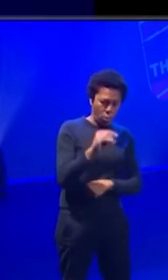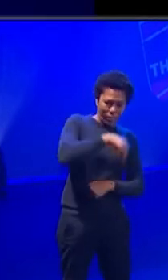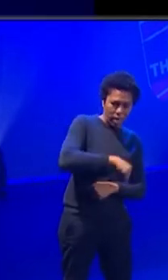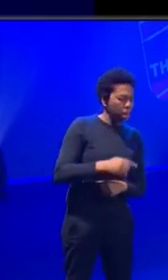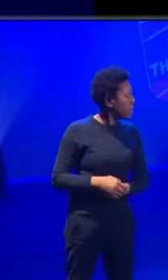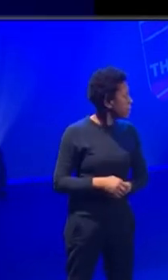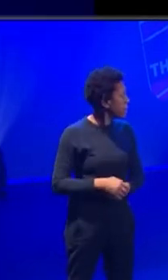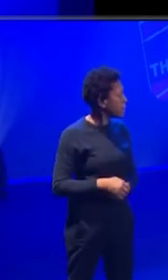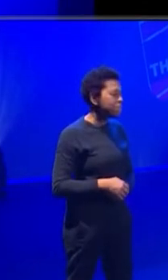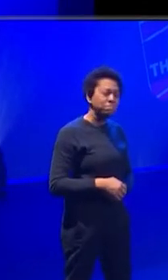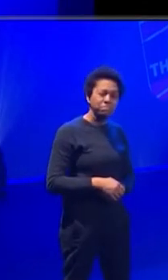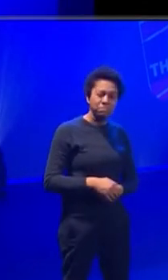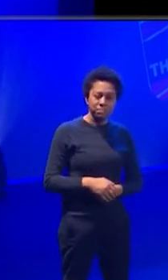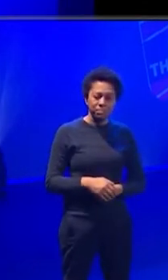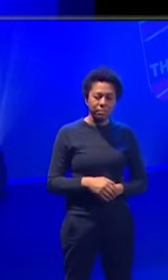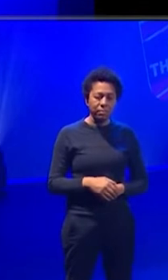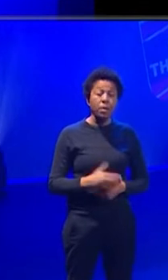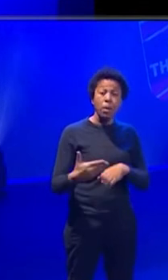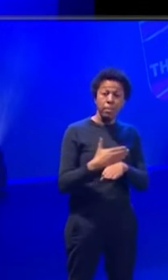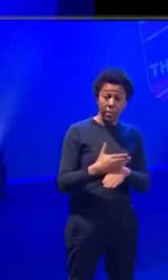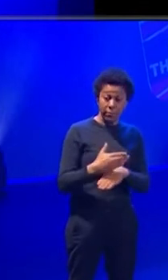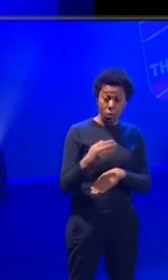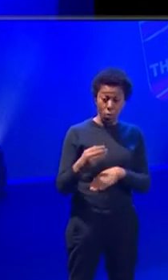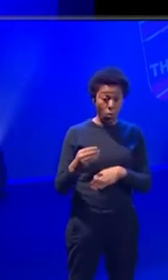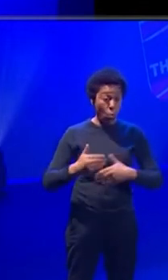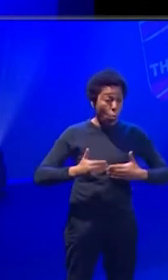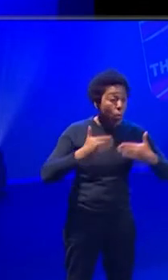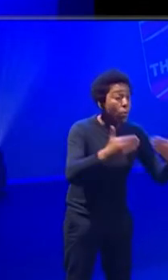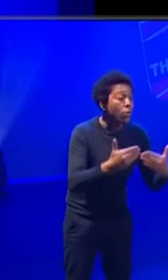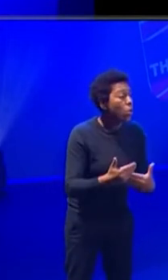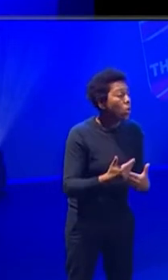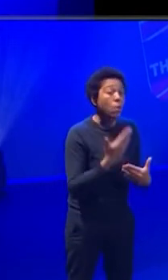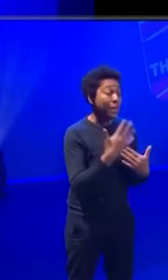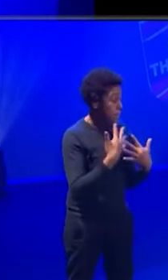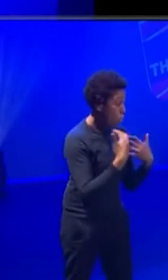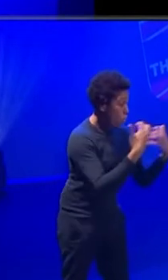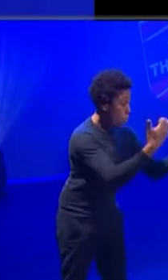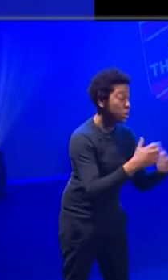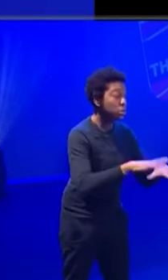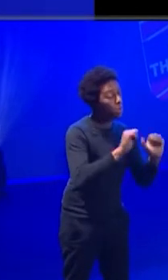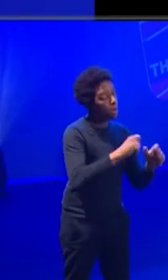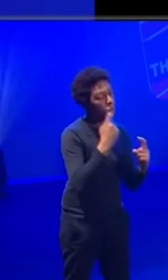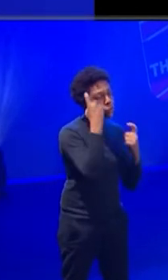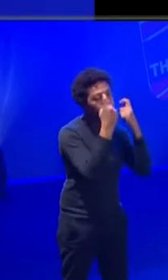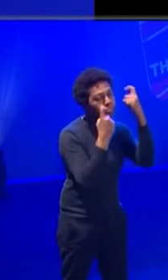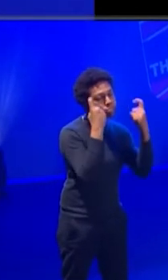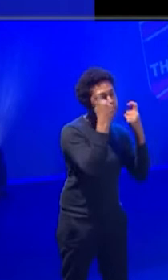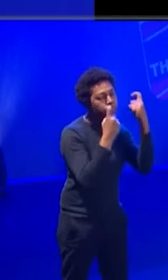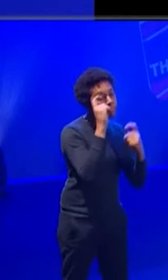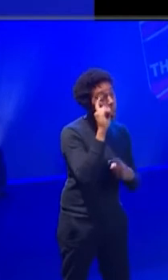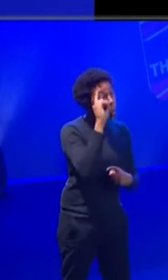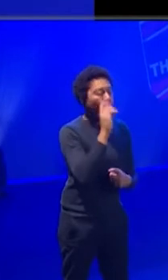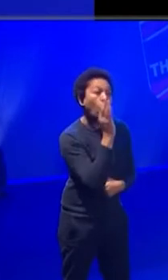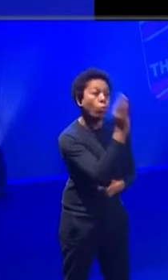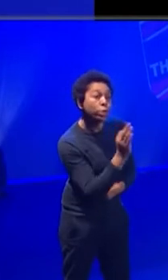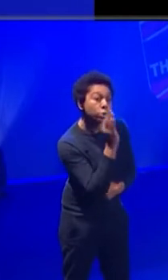Amazing. Thank you. And before we move on, audience, please think of questions now whilst we proceed. As well,